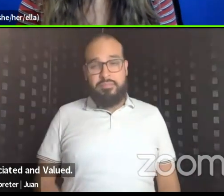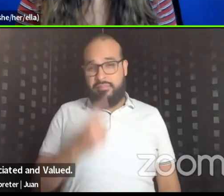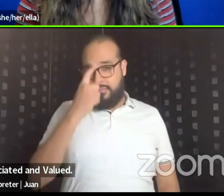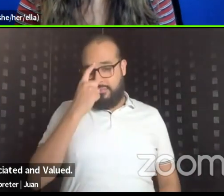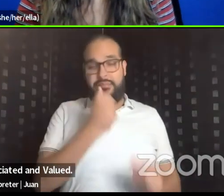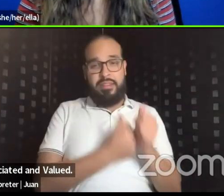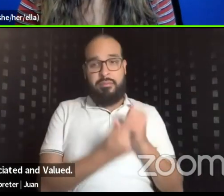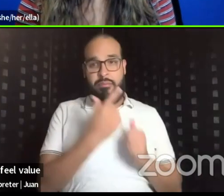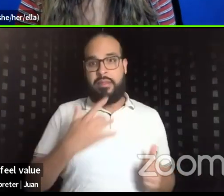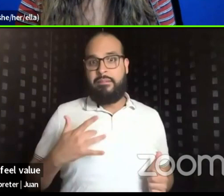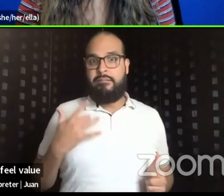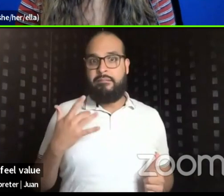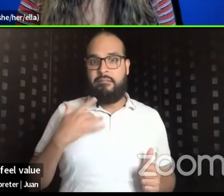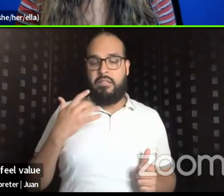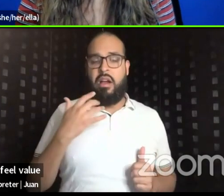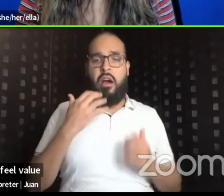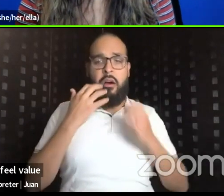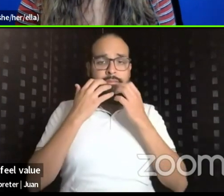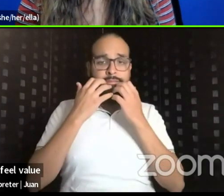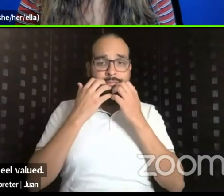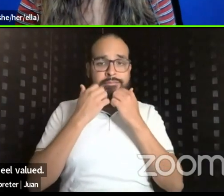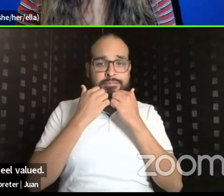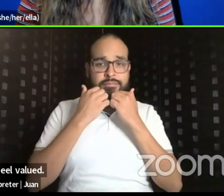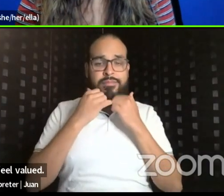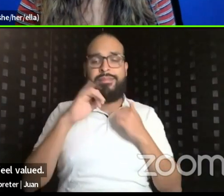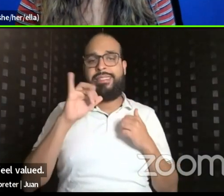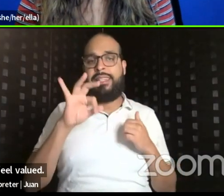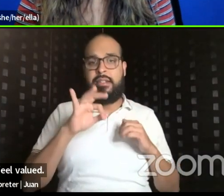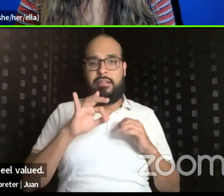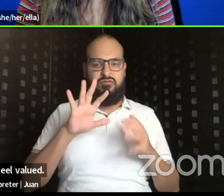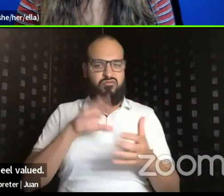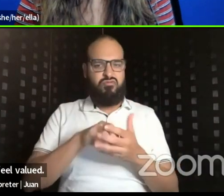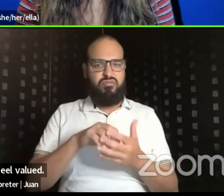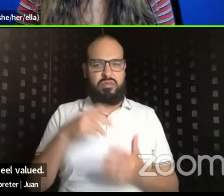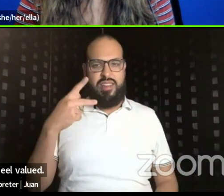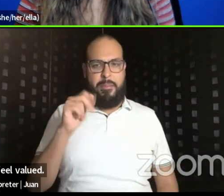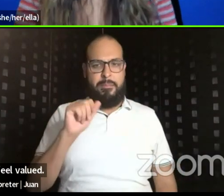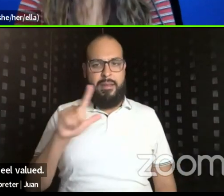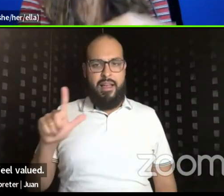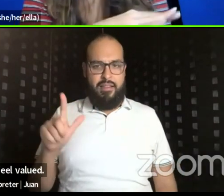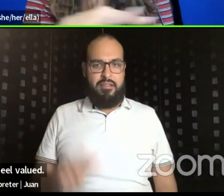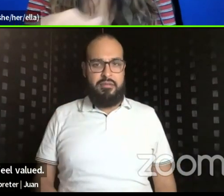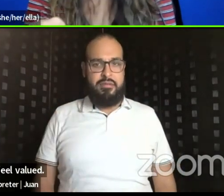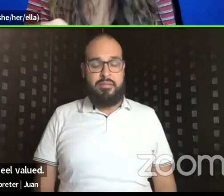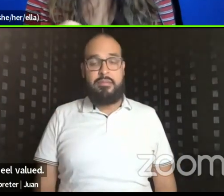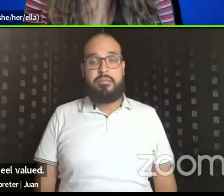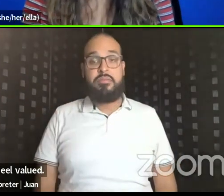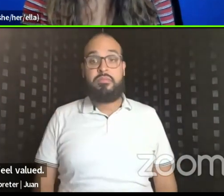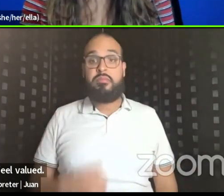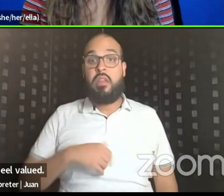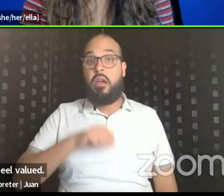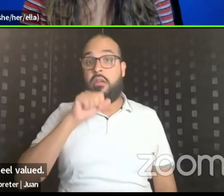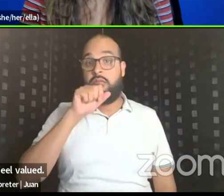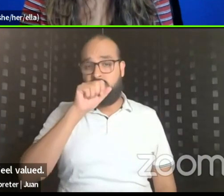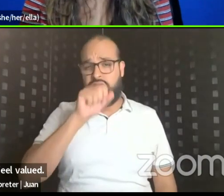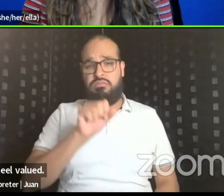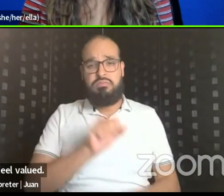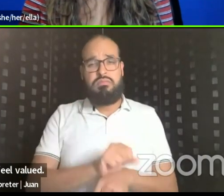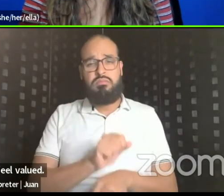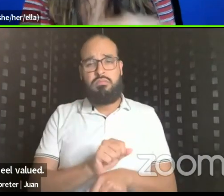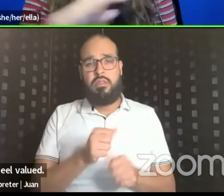um, who ends up doing something with pal and, and I, I, I love working with everyone,